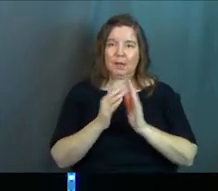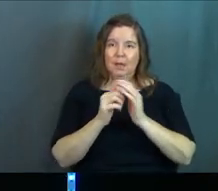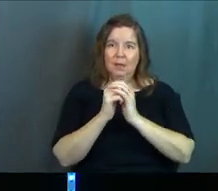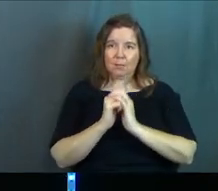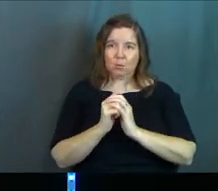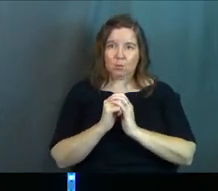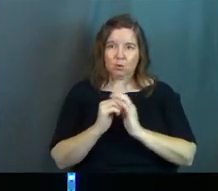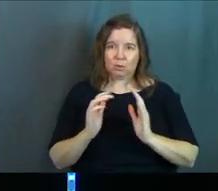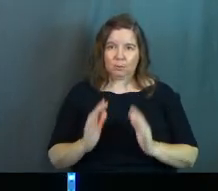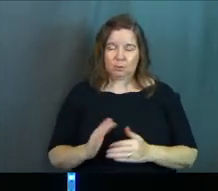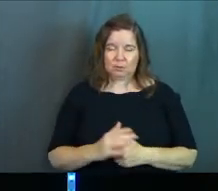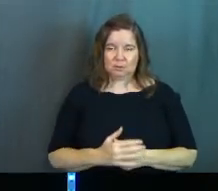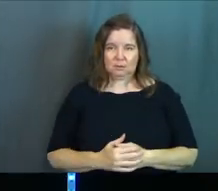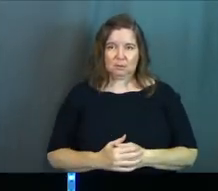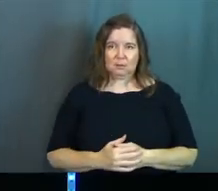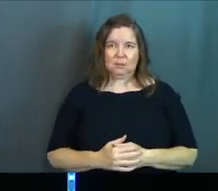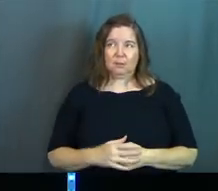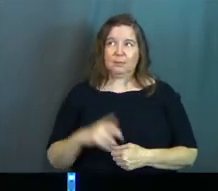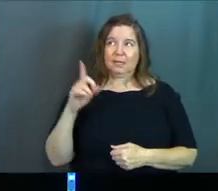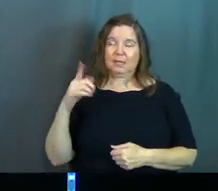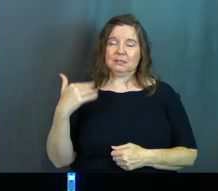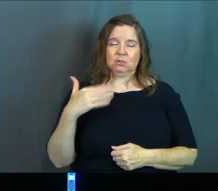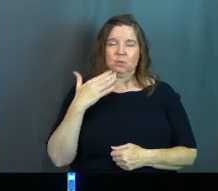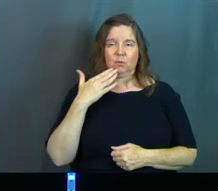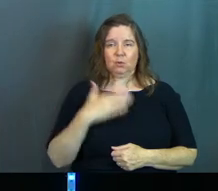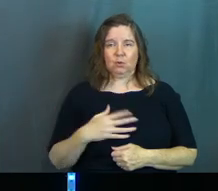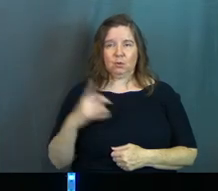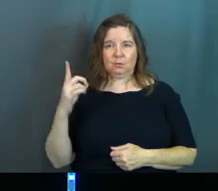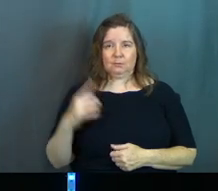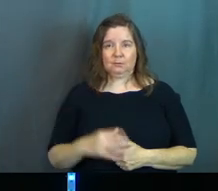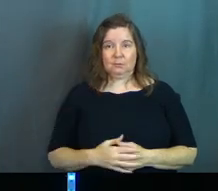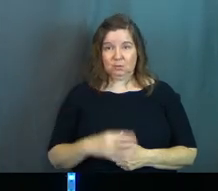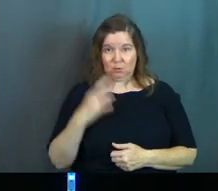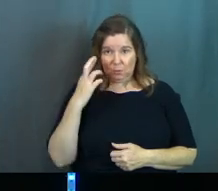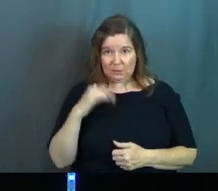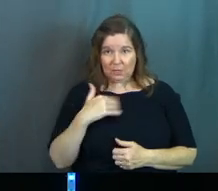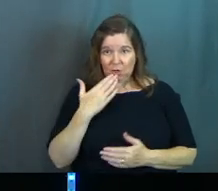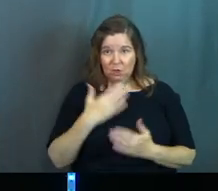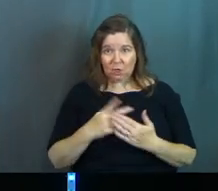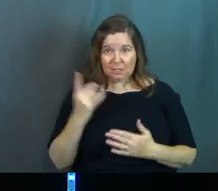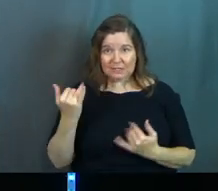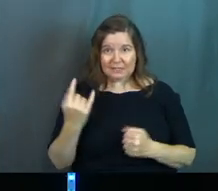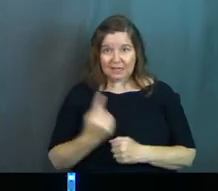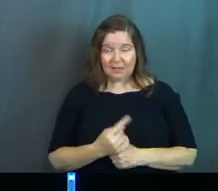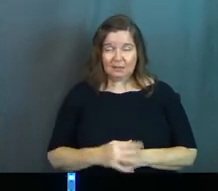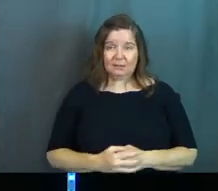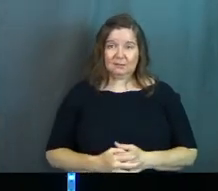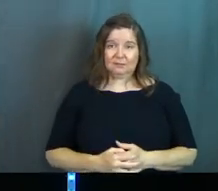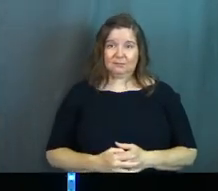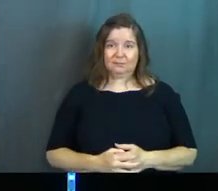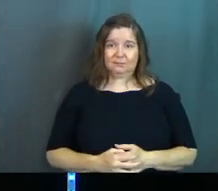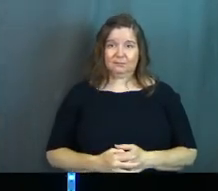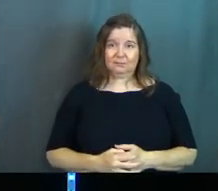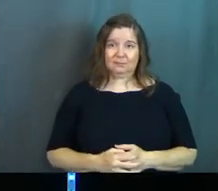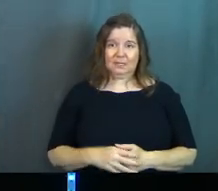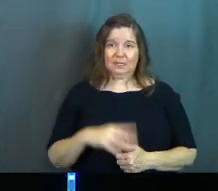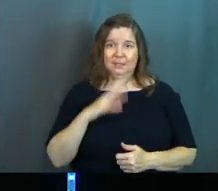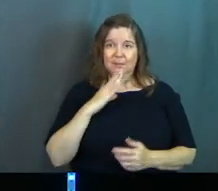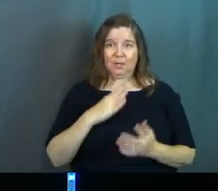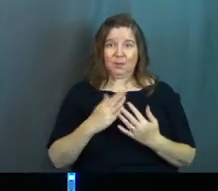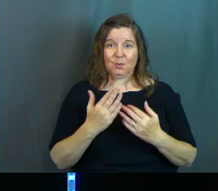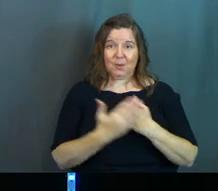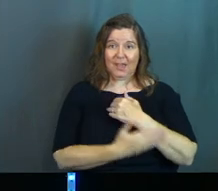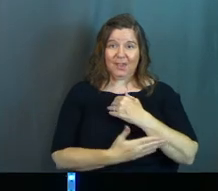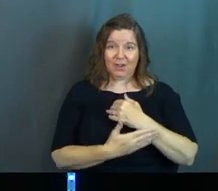worshipers. Because He's so good. Do you realize how good He is today? He can speak through a